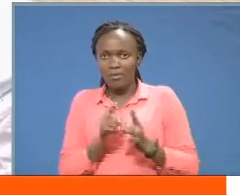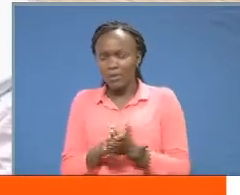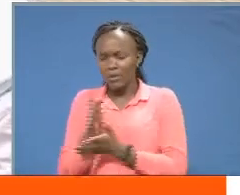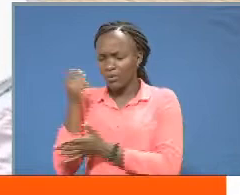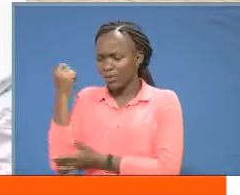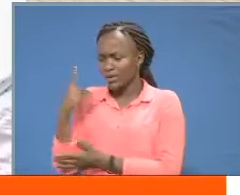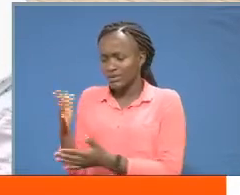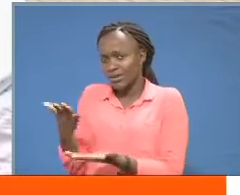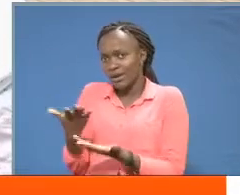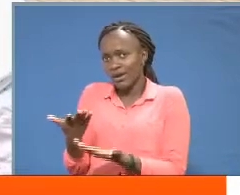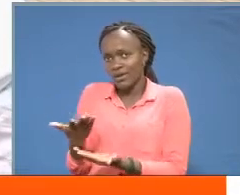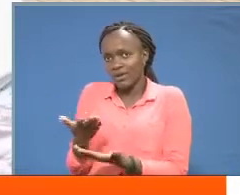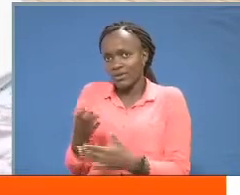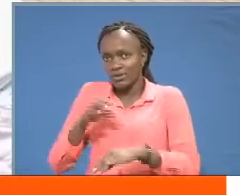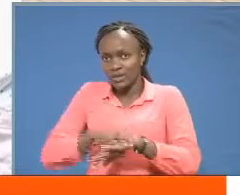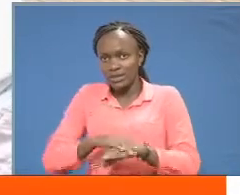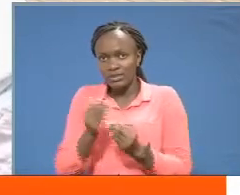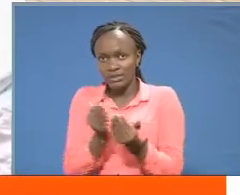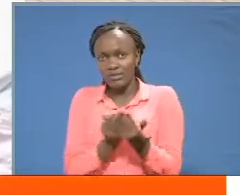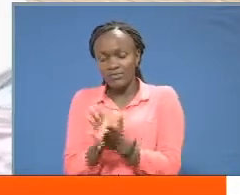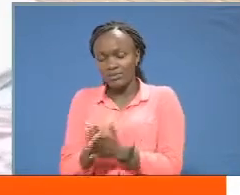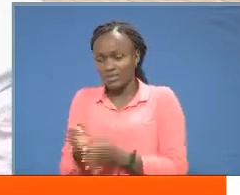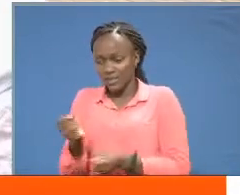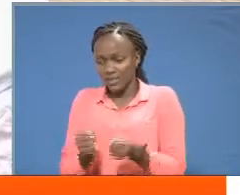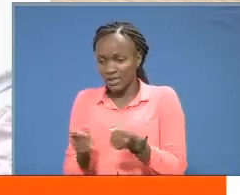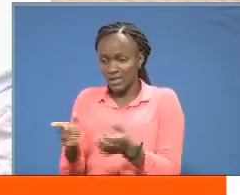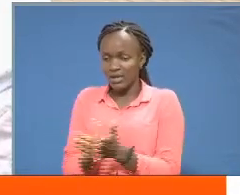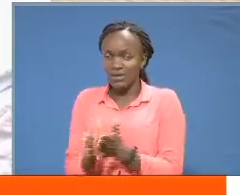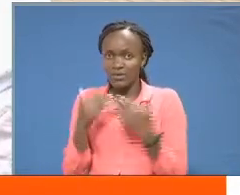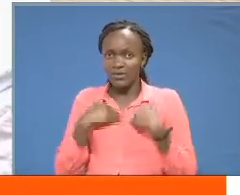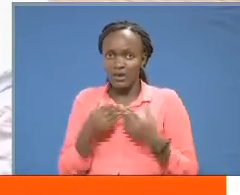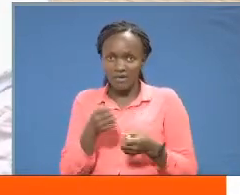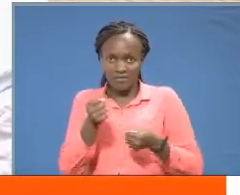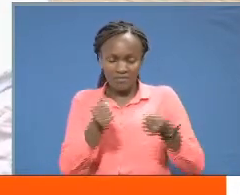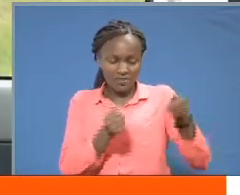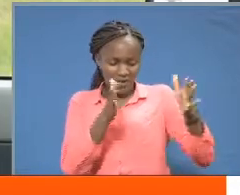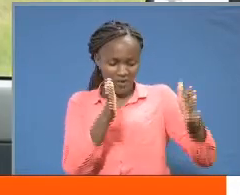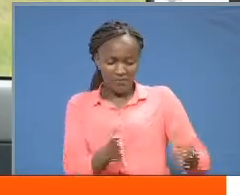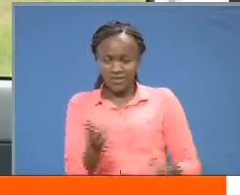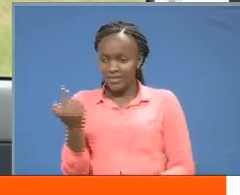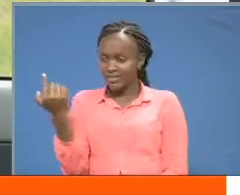understand how we can access the services of this vehicle here we have the driver